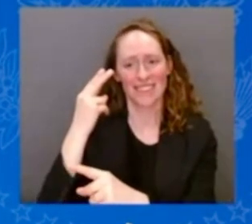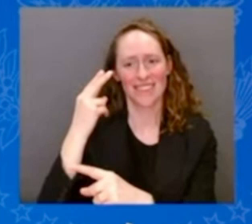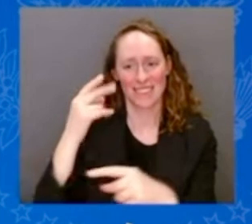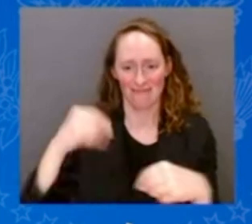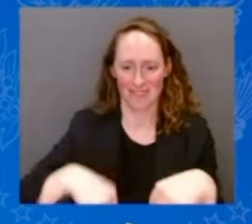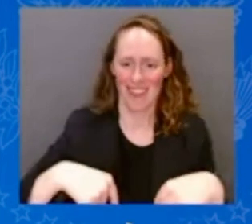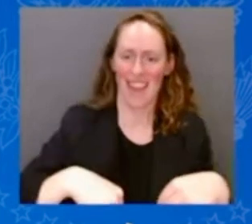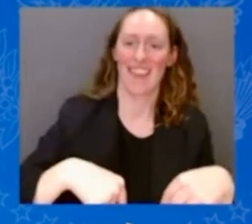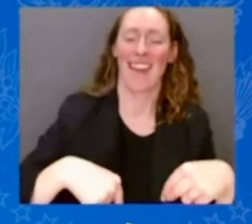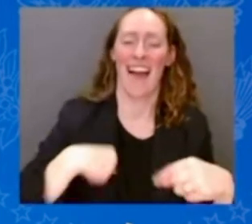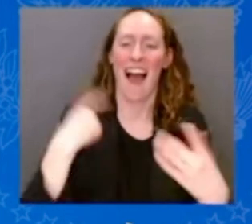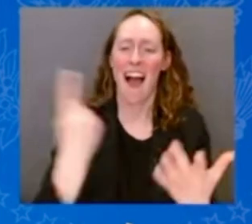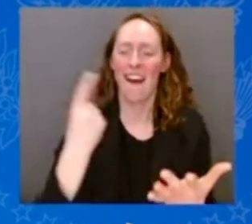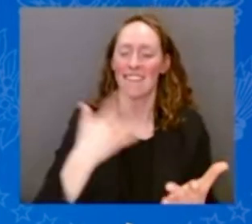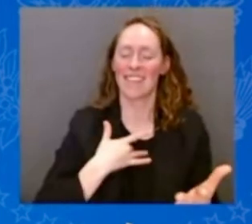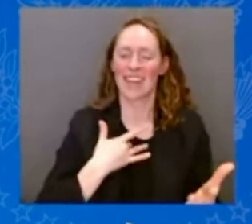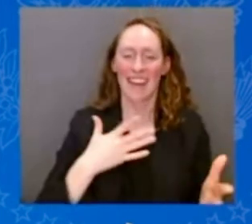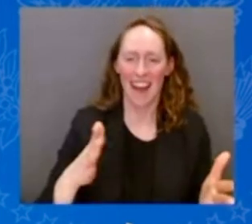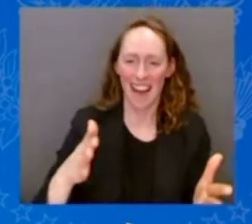fault.